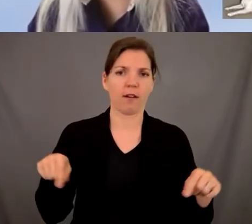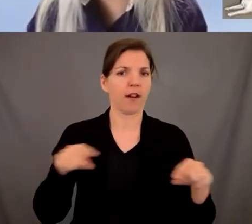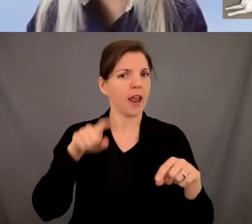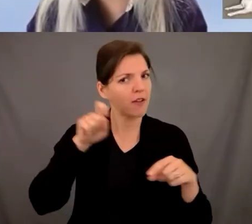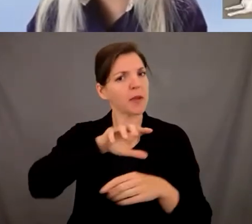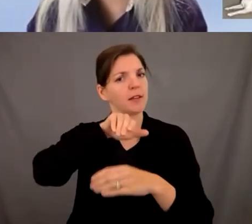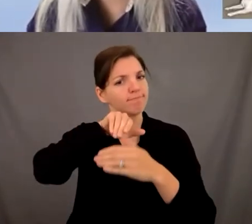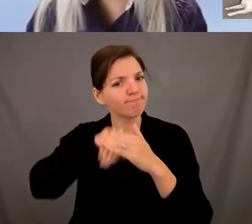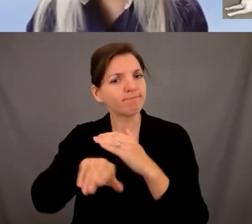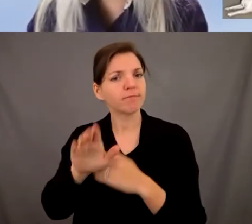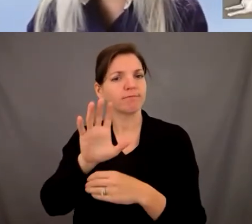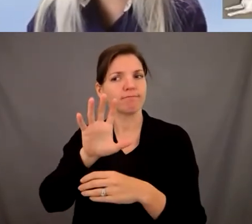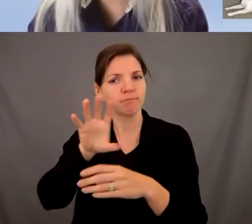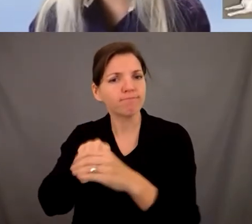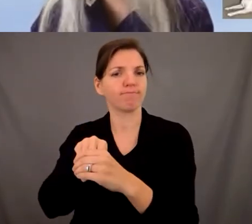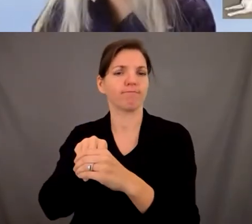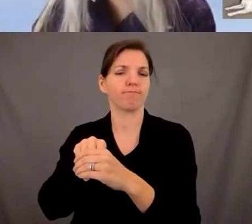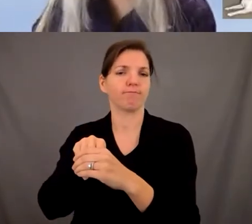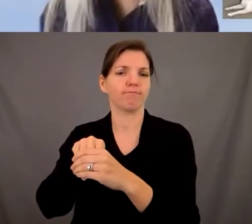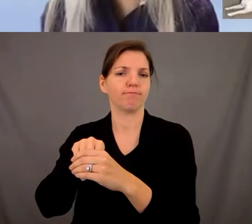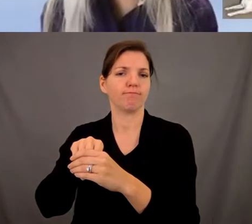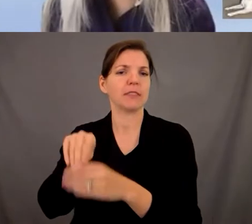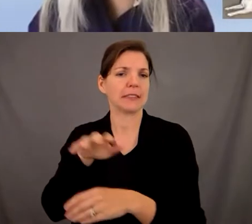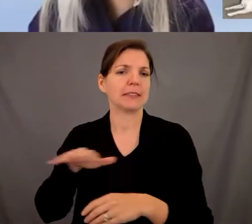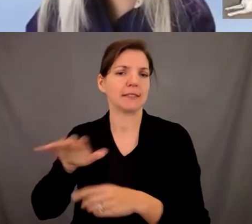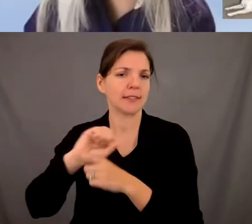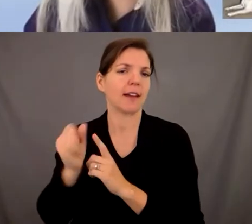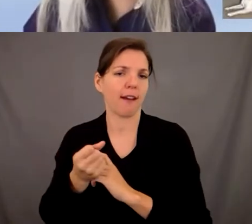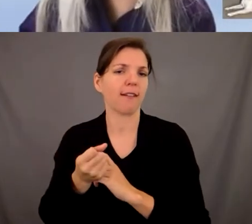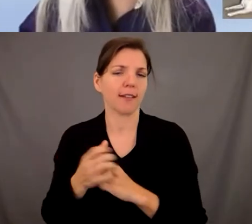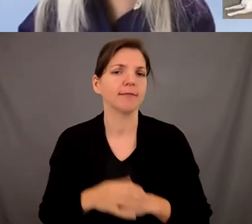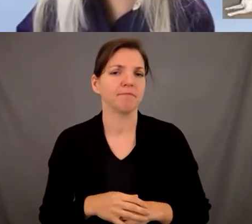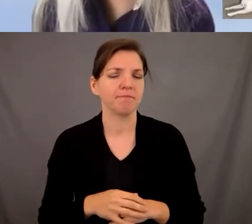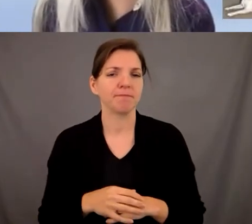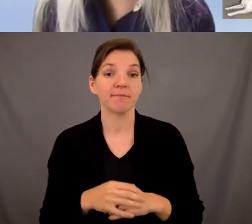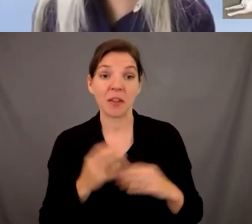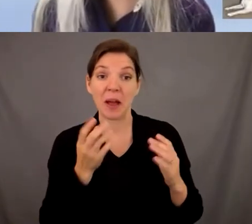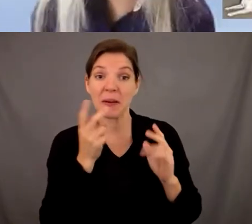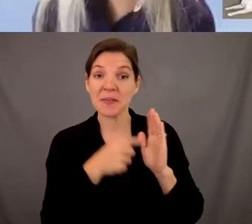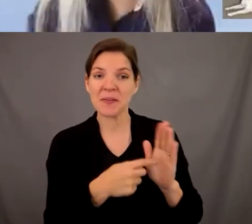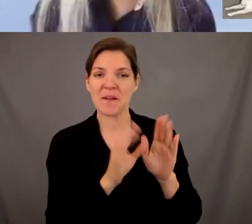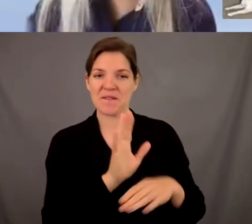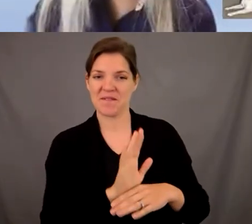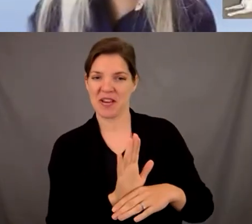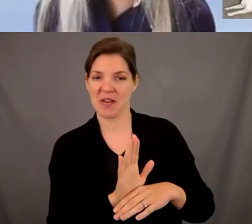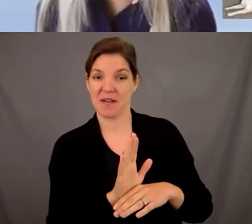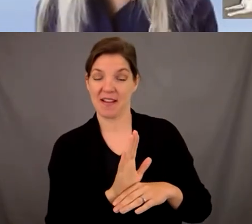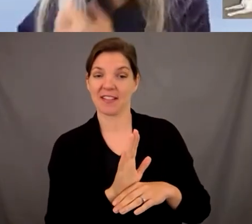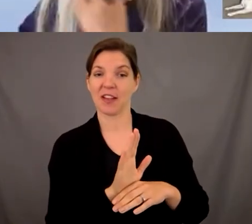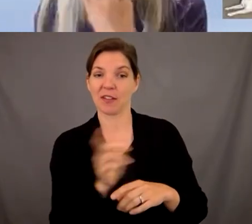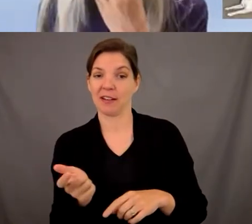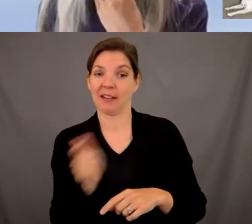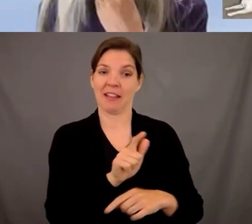fully in our society so i'd like to show you this video um hope you enjoy it i'll be back after this